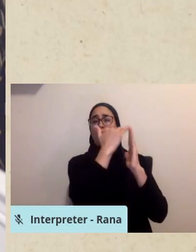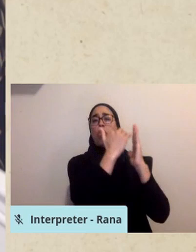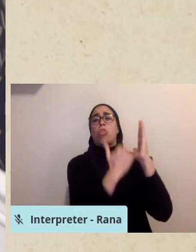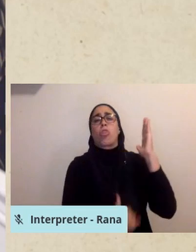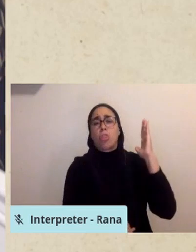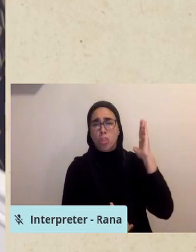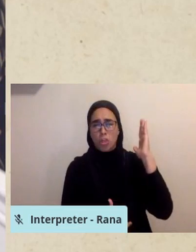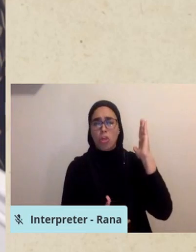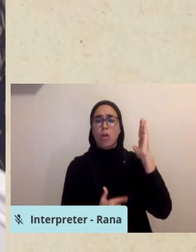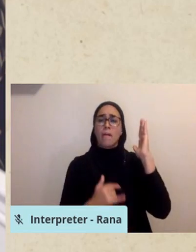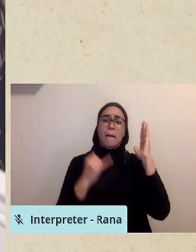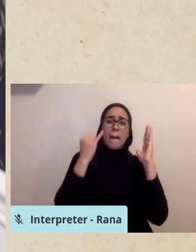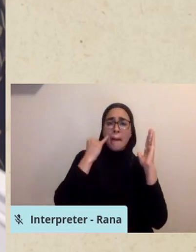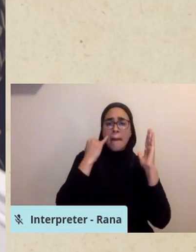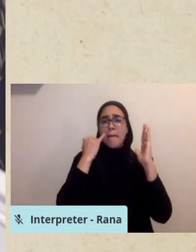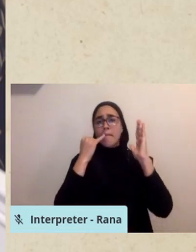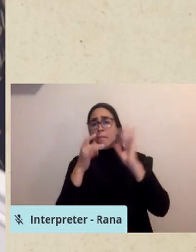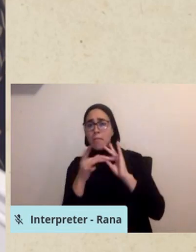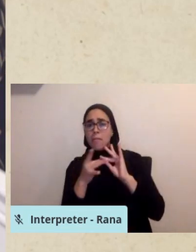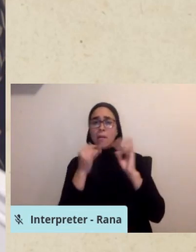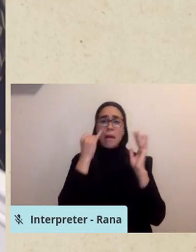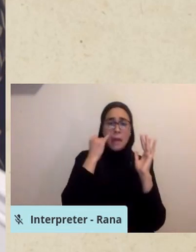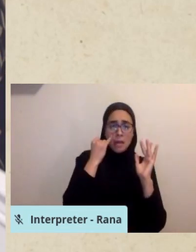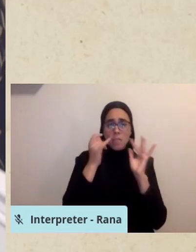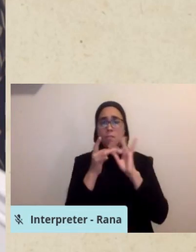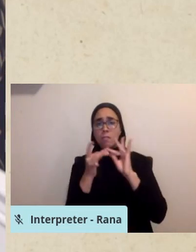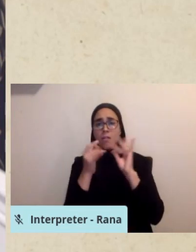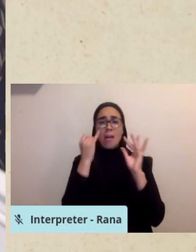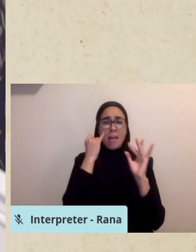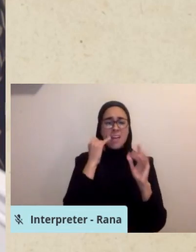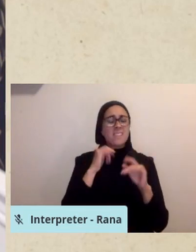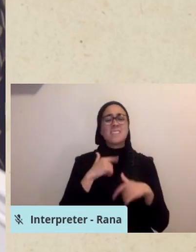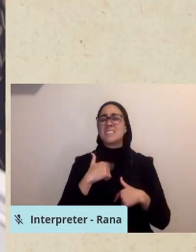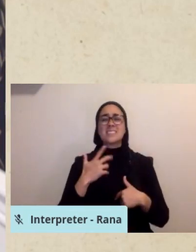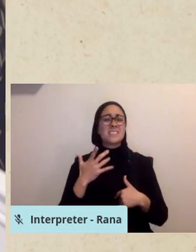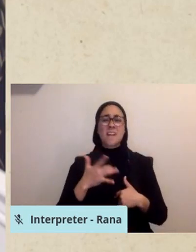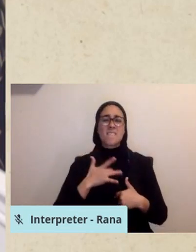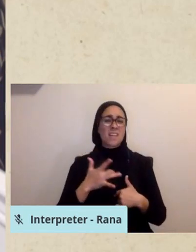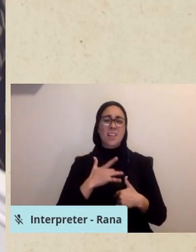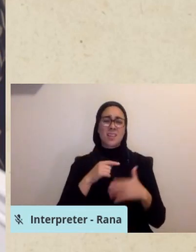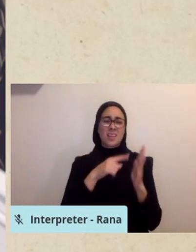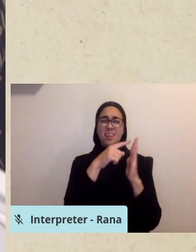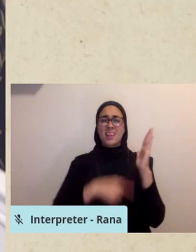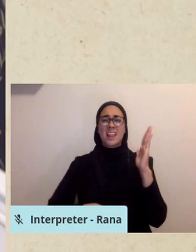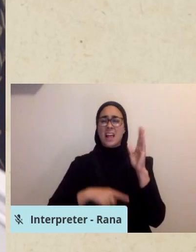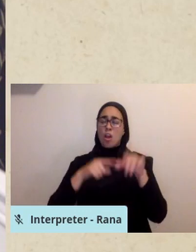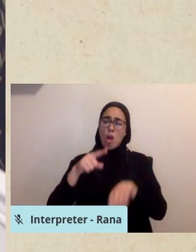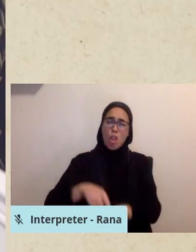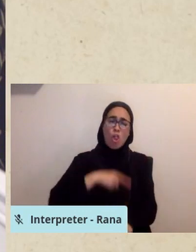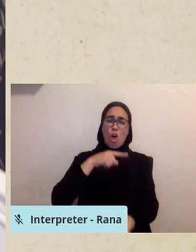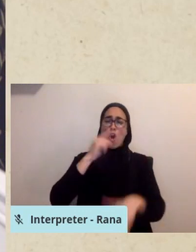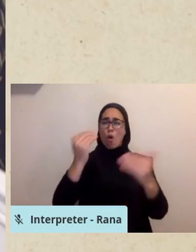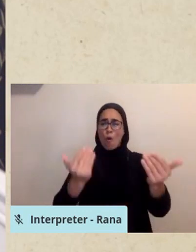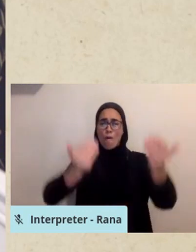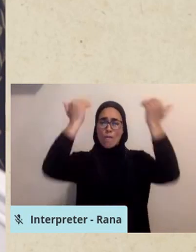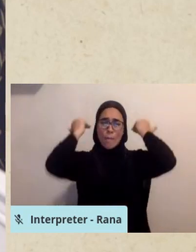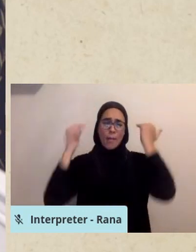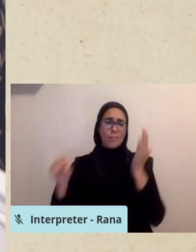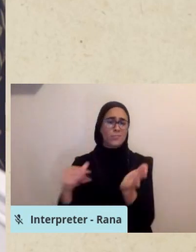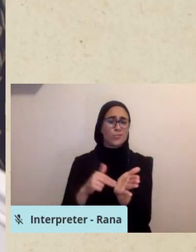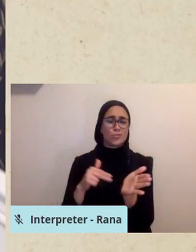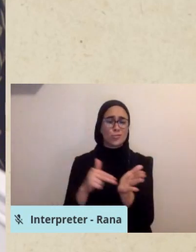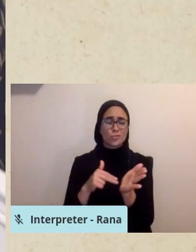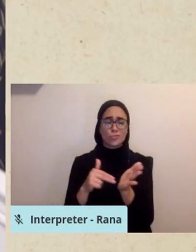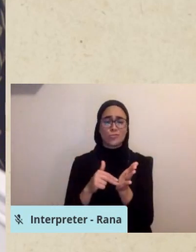prefaced with, if possible, if possible, would make the document feel lengthy and overwhelming. As it